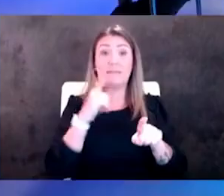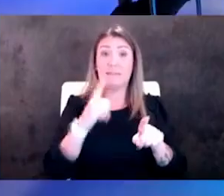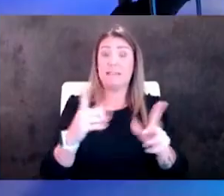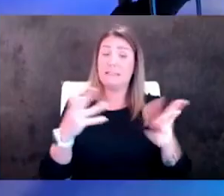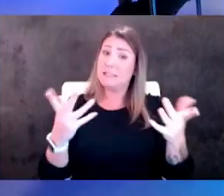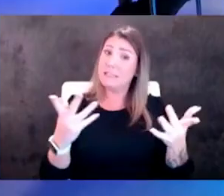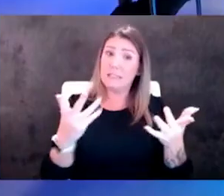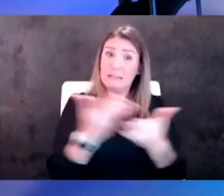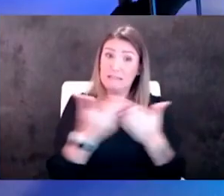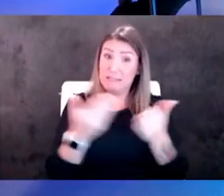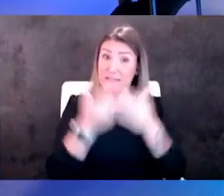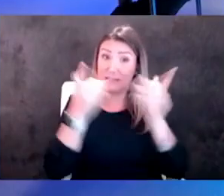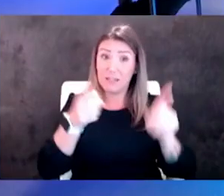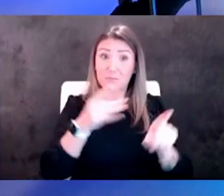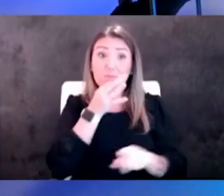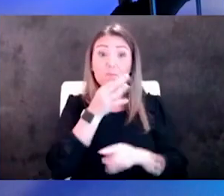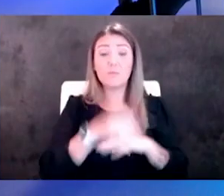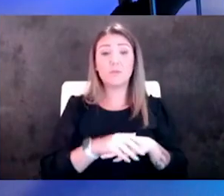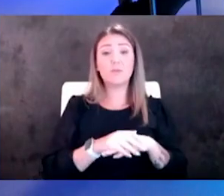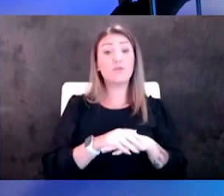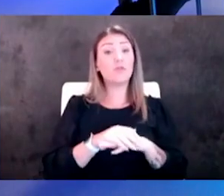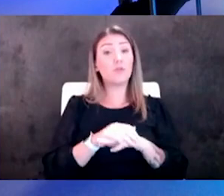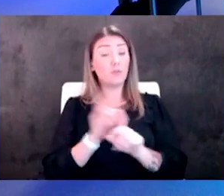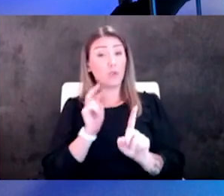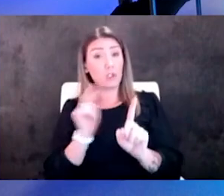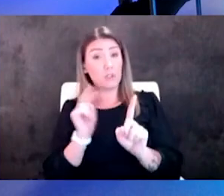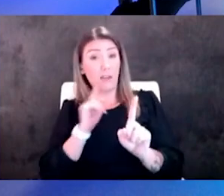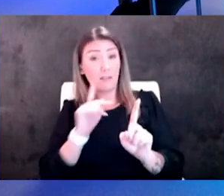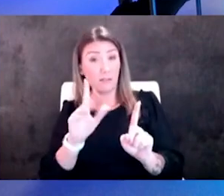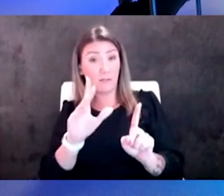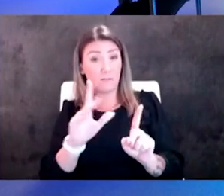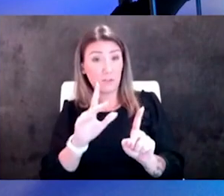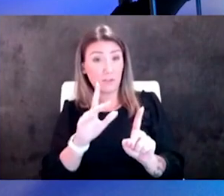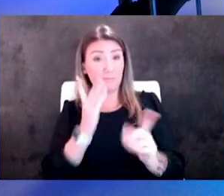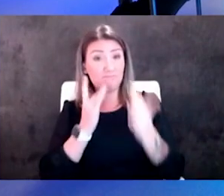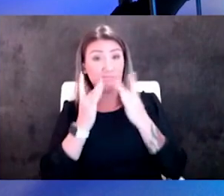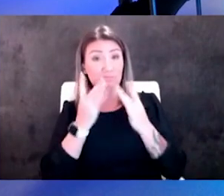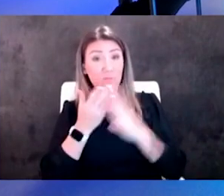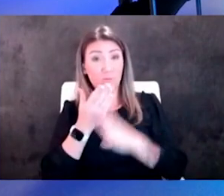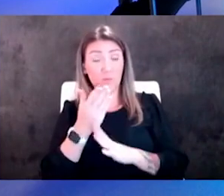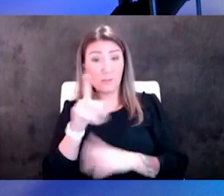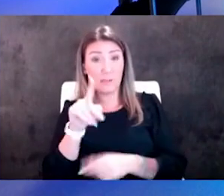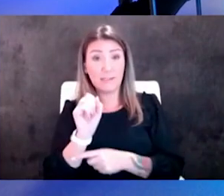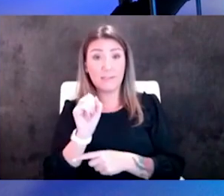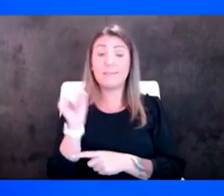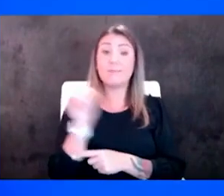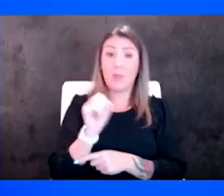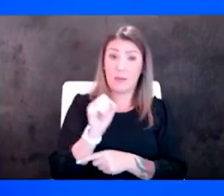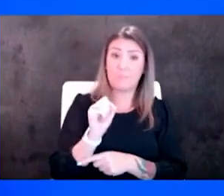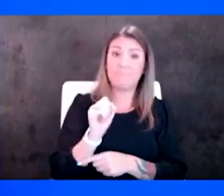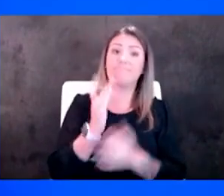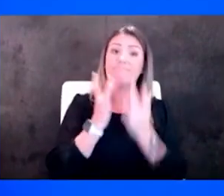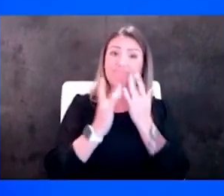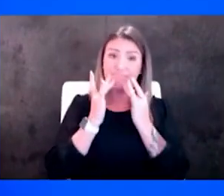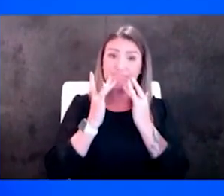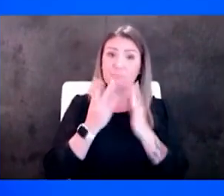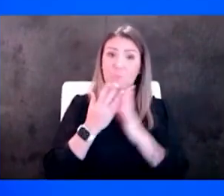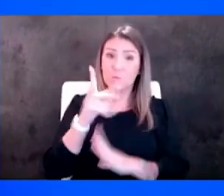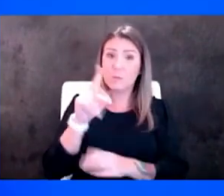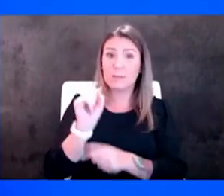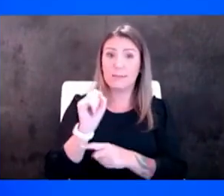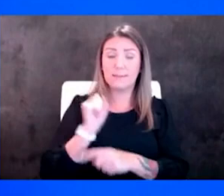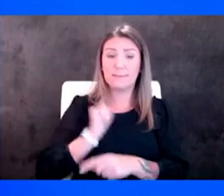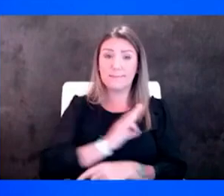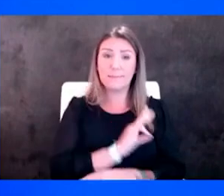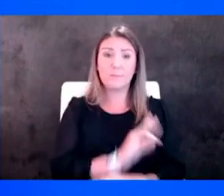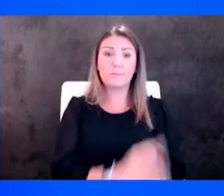administrative standpoint nursing staff etc shortage throughout kansas though shortage throughout kansas absolutely and um our